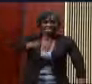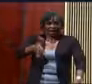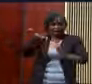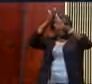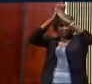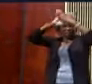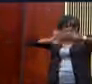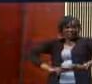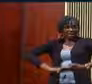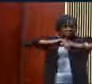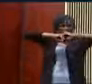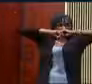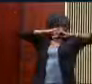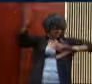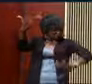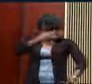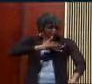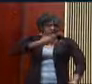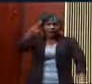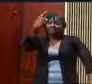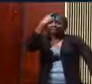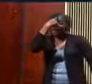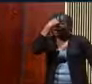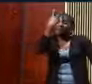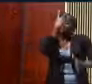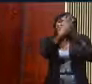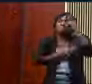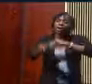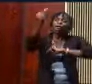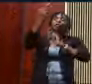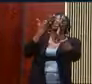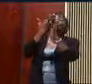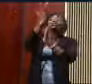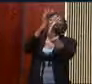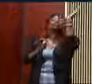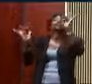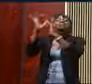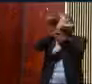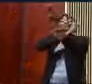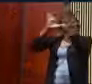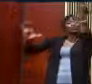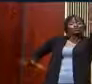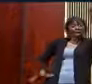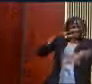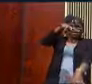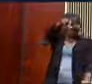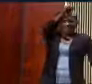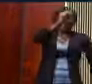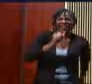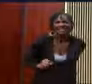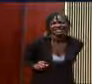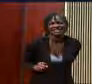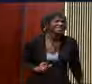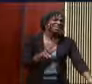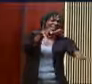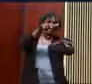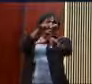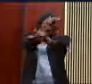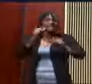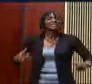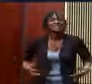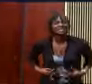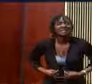heart and your mind through Christ Jesus. Yeah! Yeah!